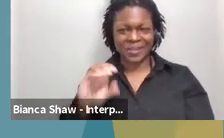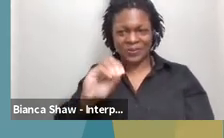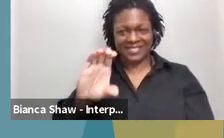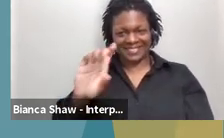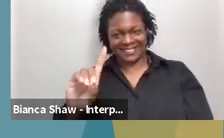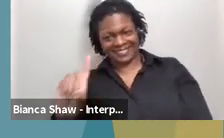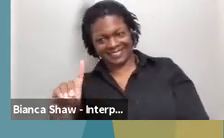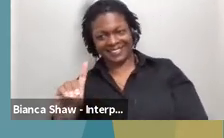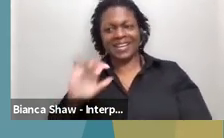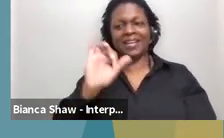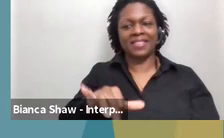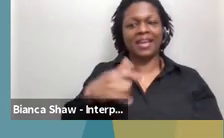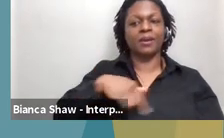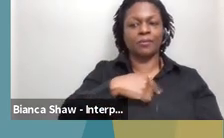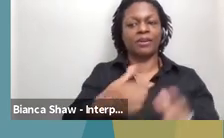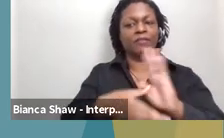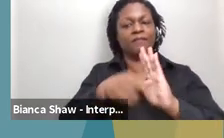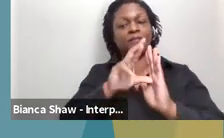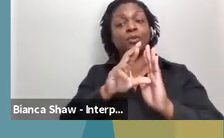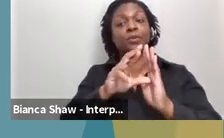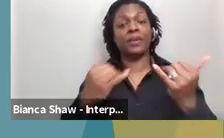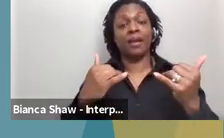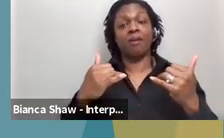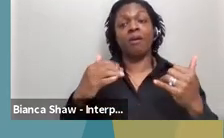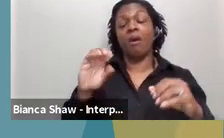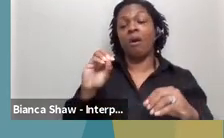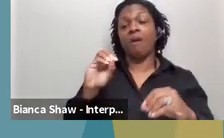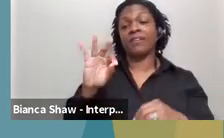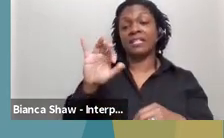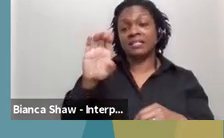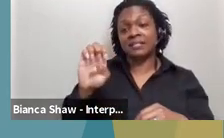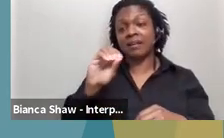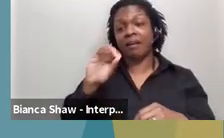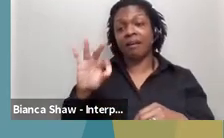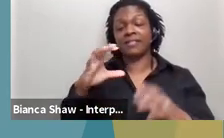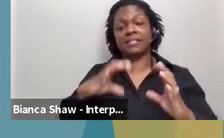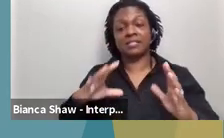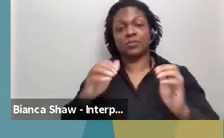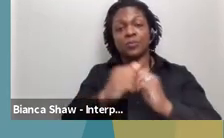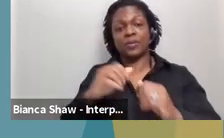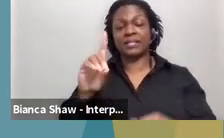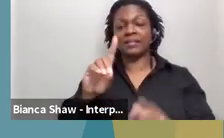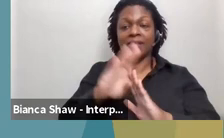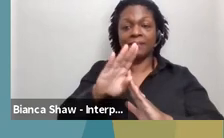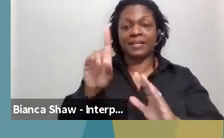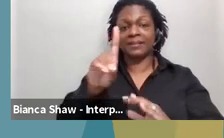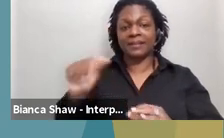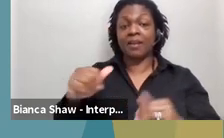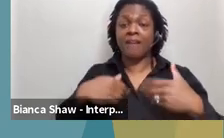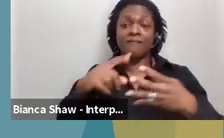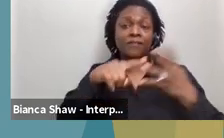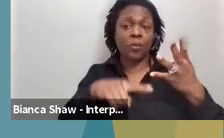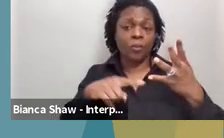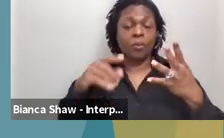level overview of what we do in the Office for Citizens with Developmental Disabilities. We have four home and community based waivers, the new